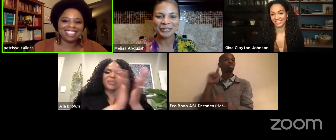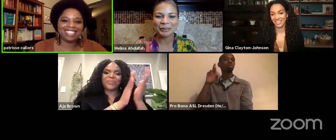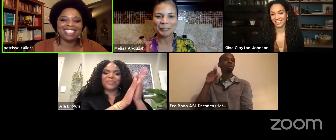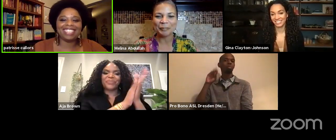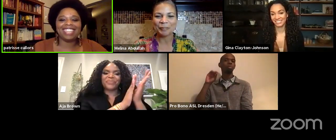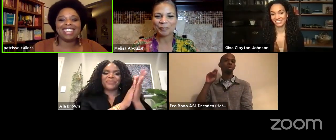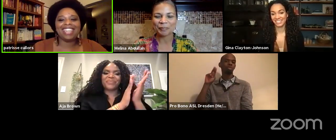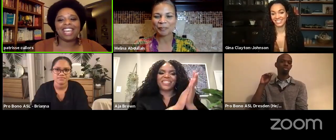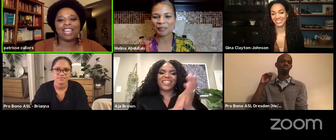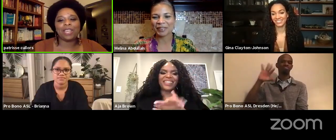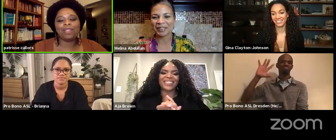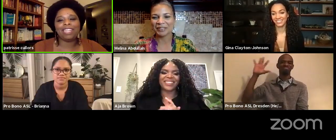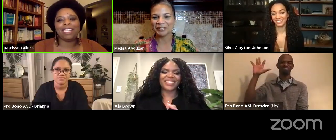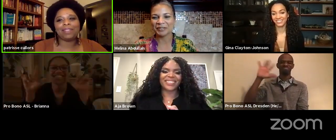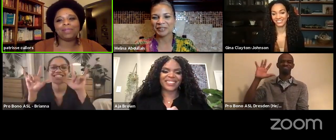you thank you melina thank you